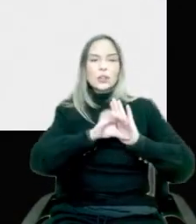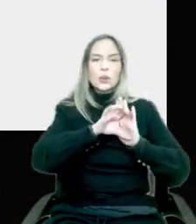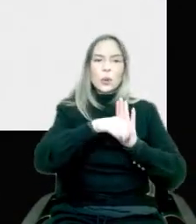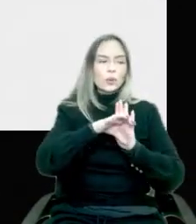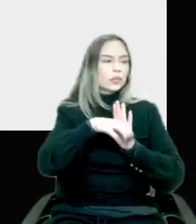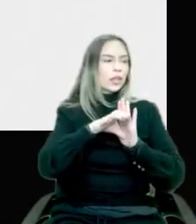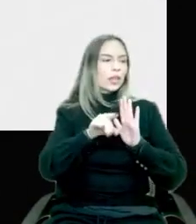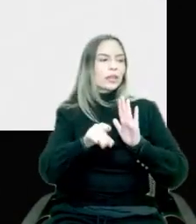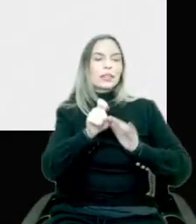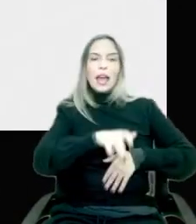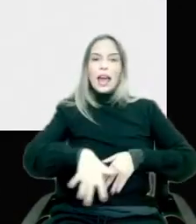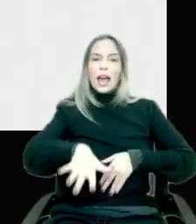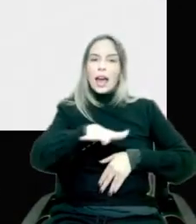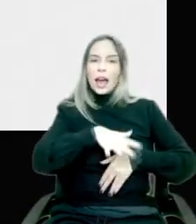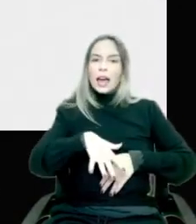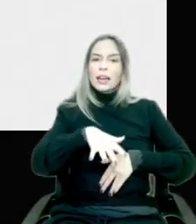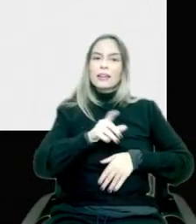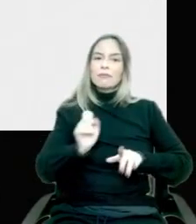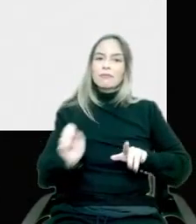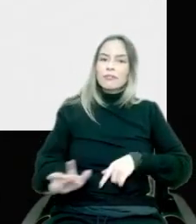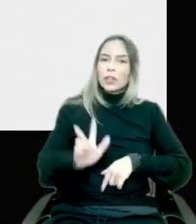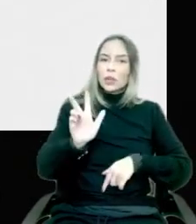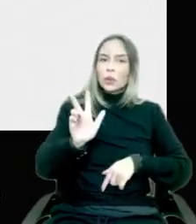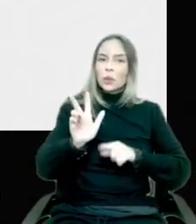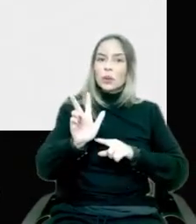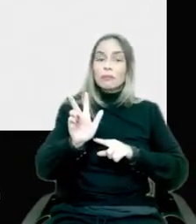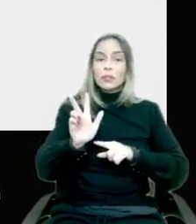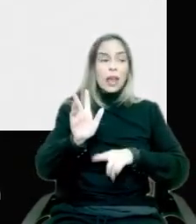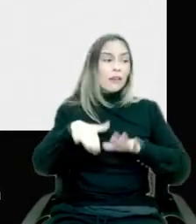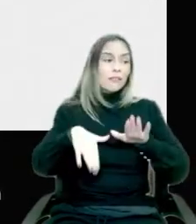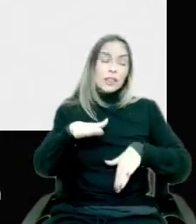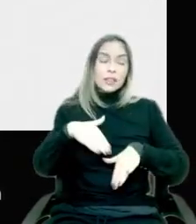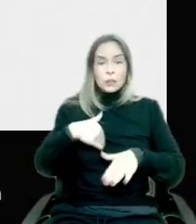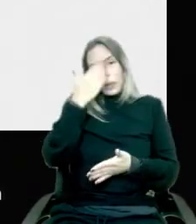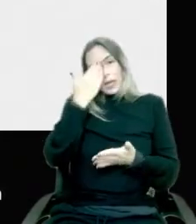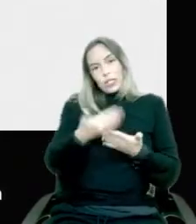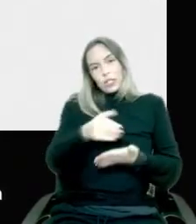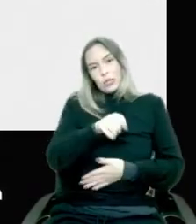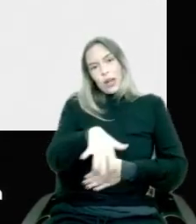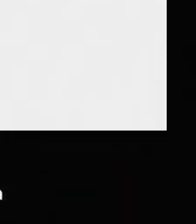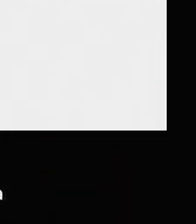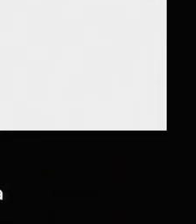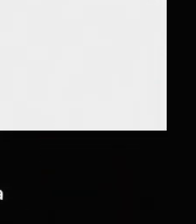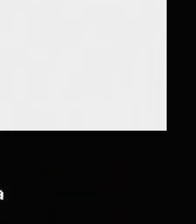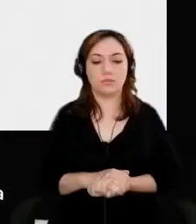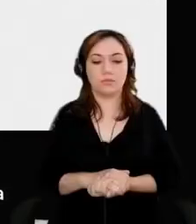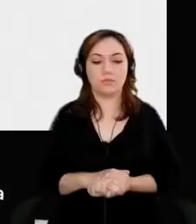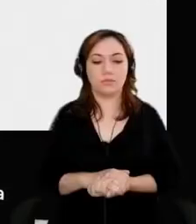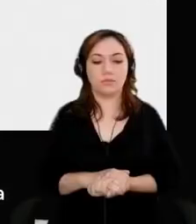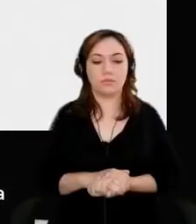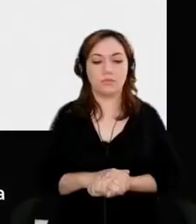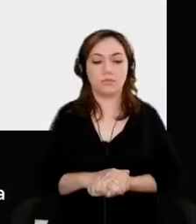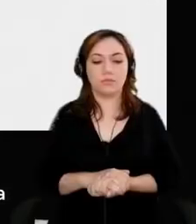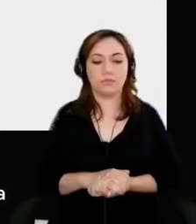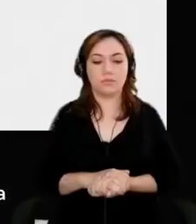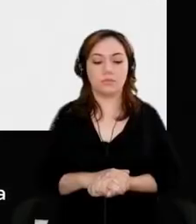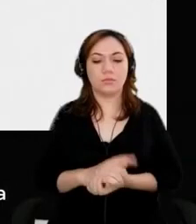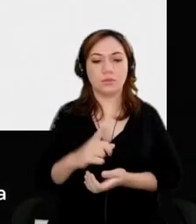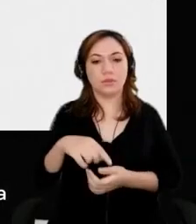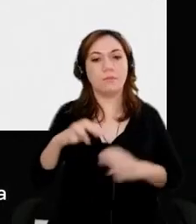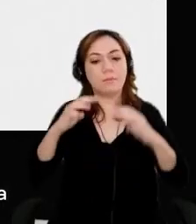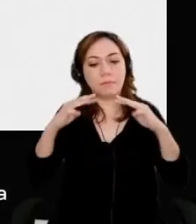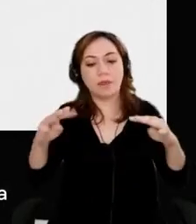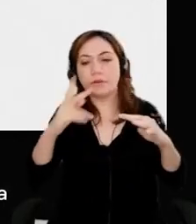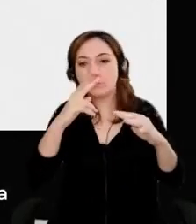you can add value. And eventually I believe that the market is the one that pushes you and pushes the